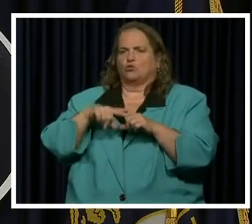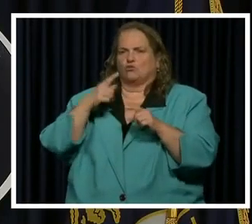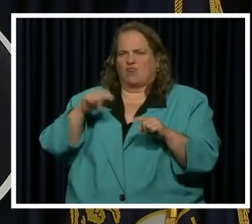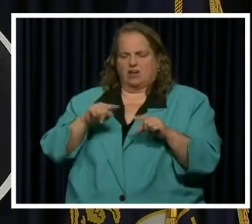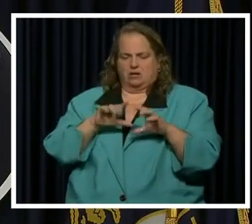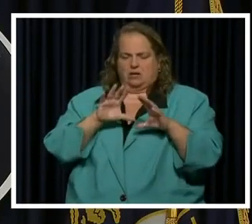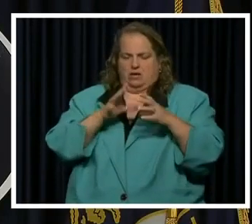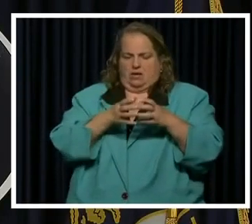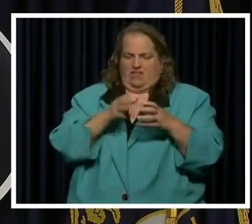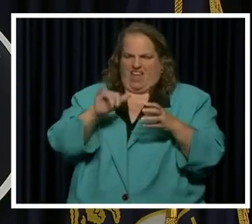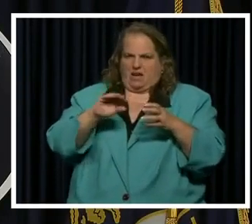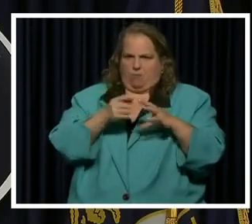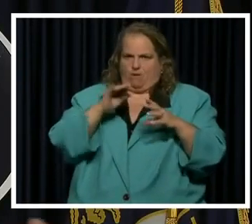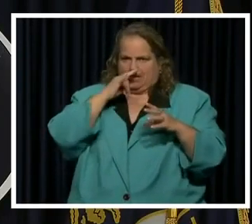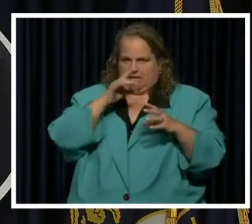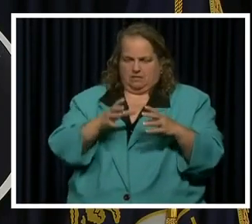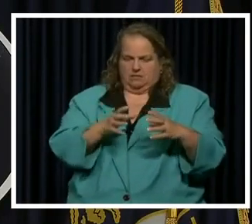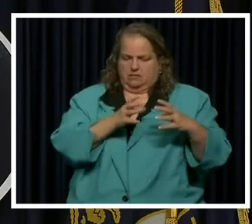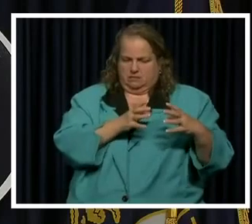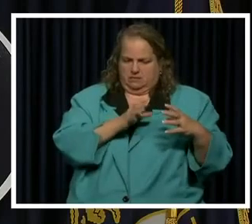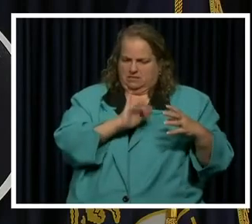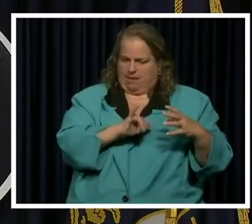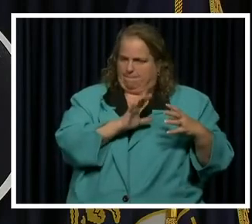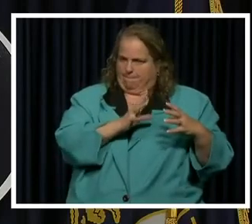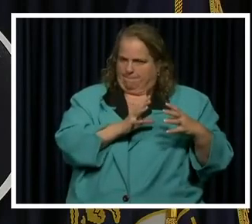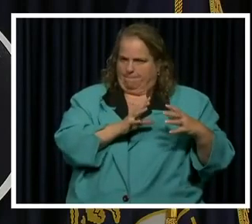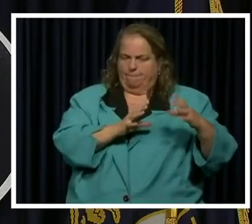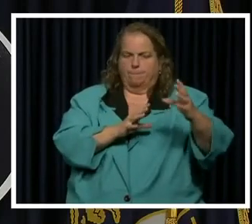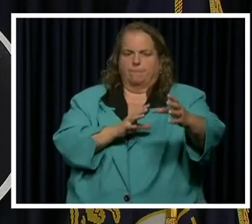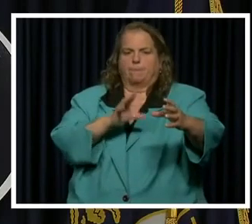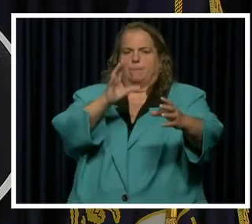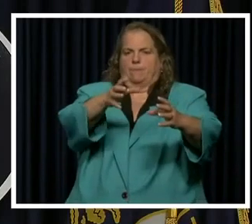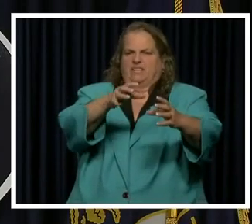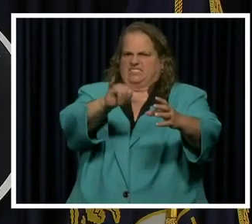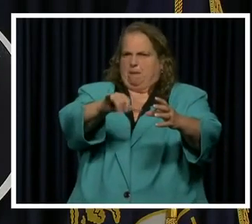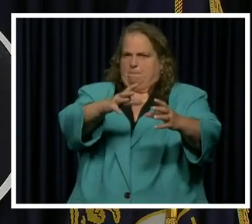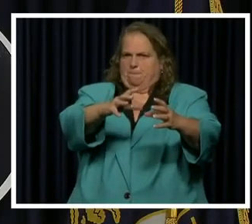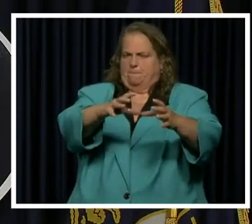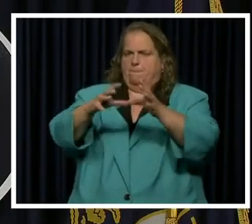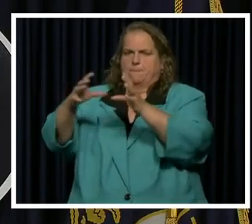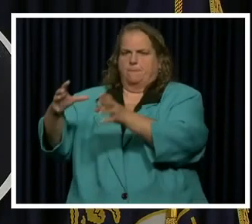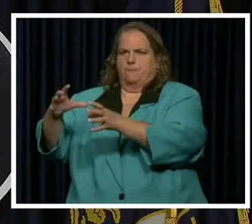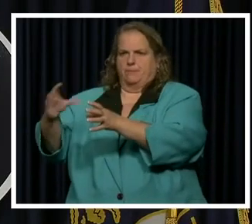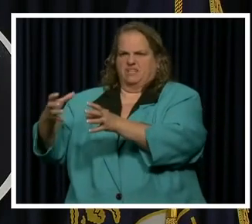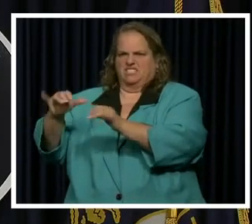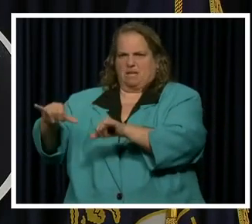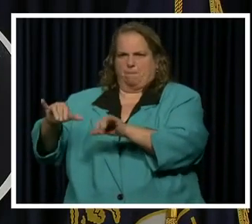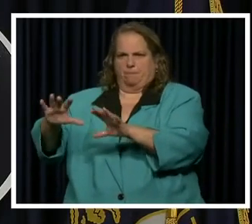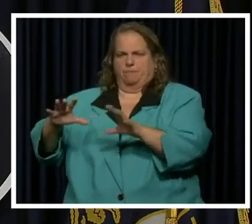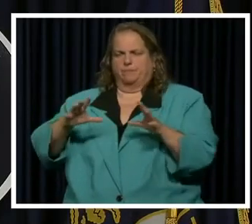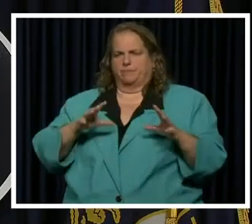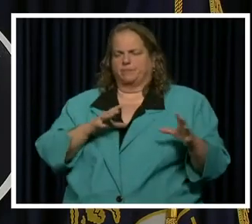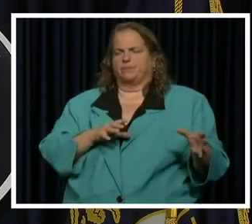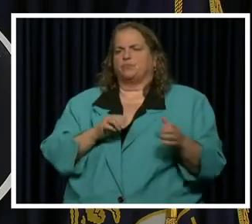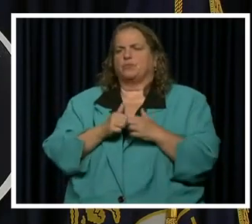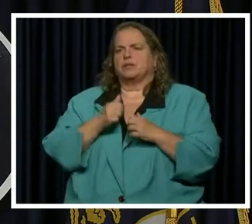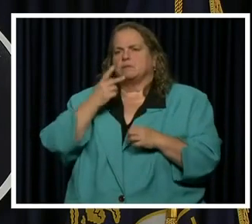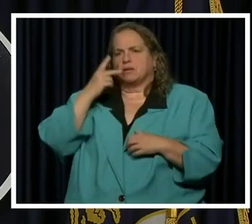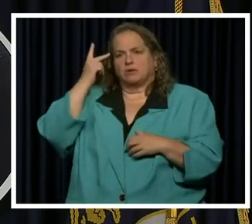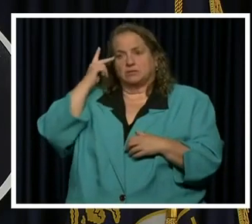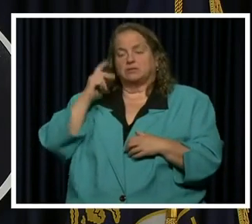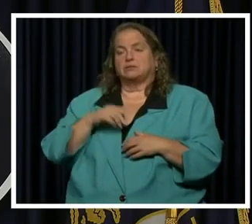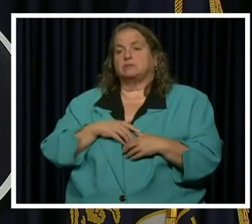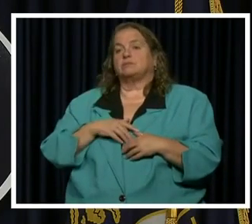around that number of kids and their contacts as they have with with parents. And let me quickly live